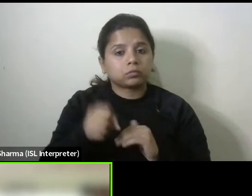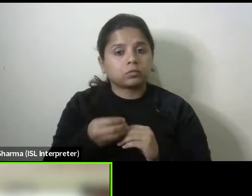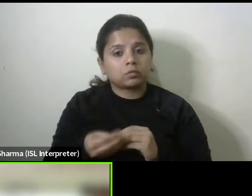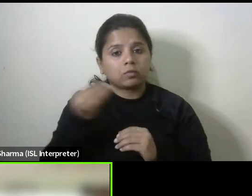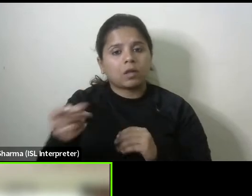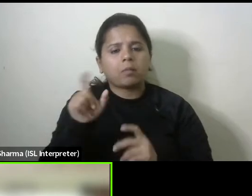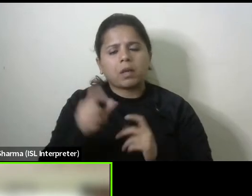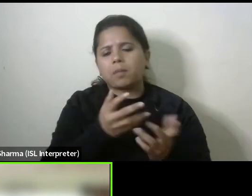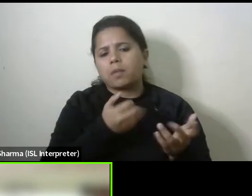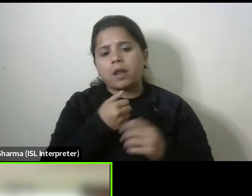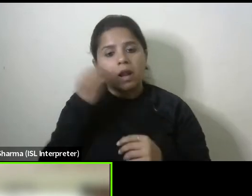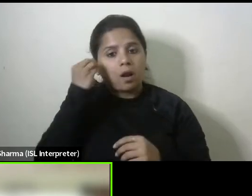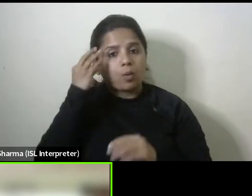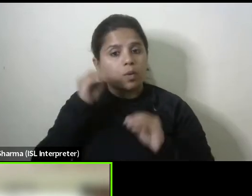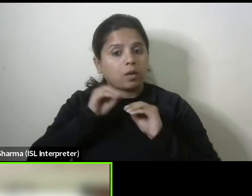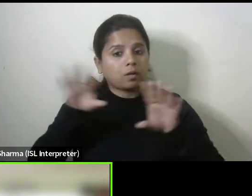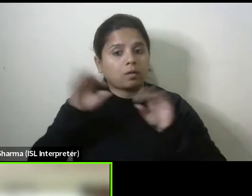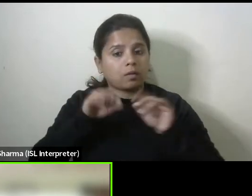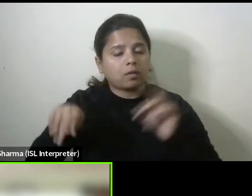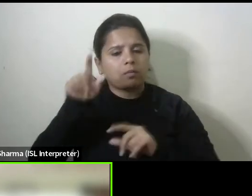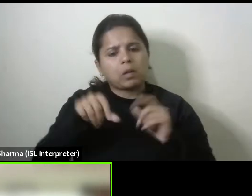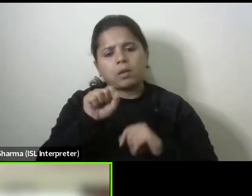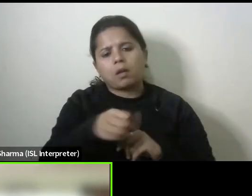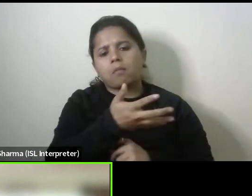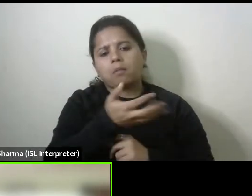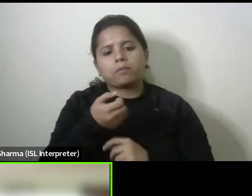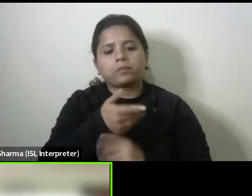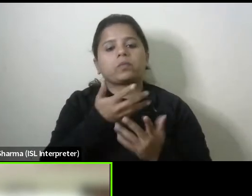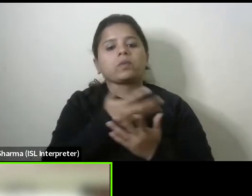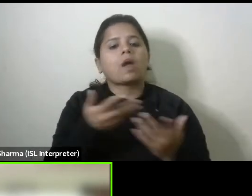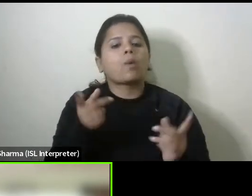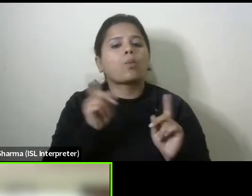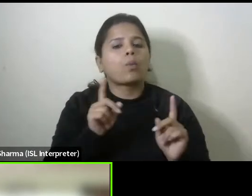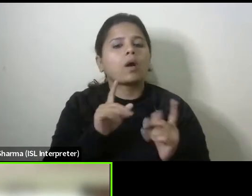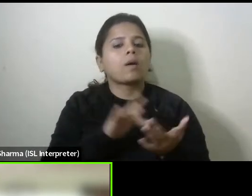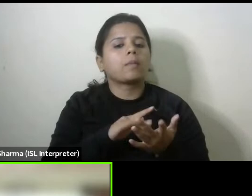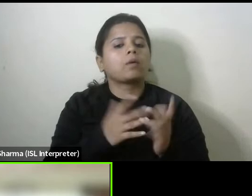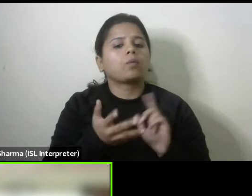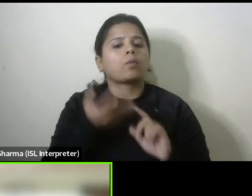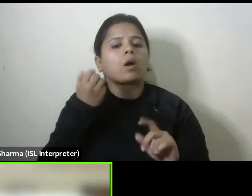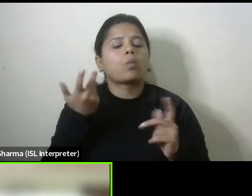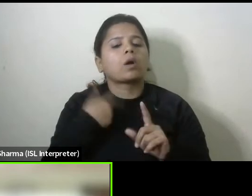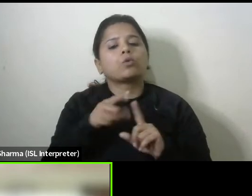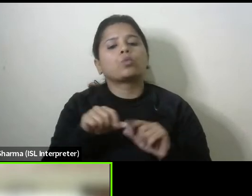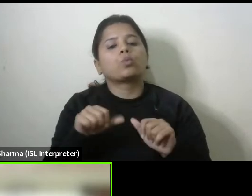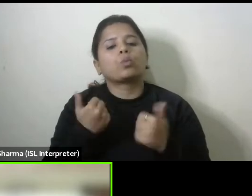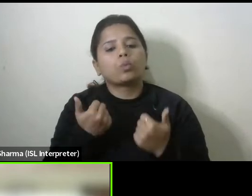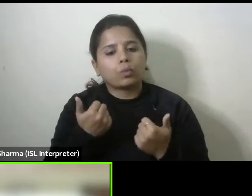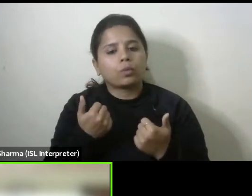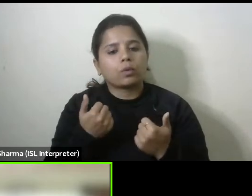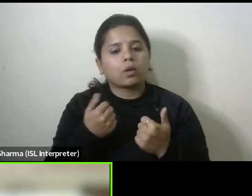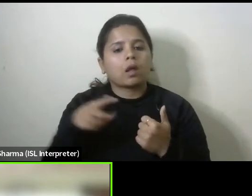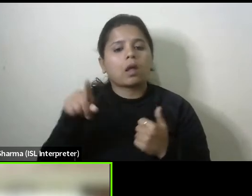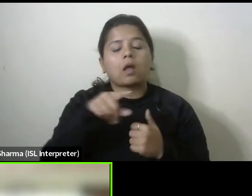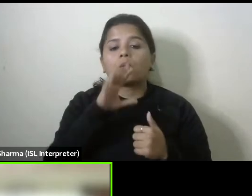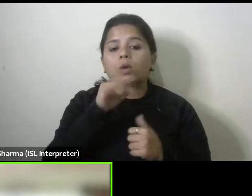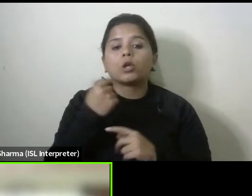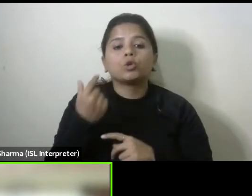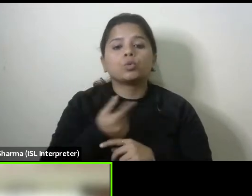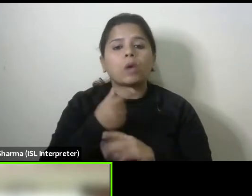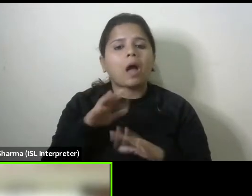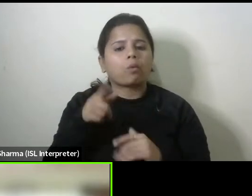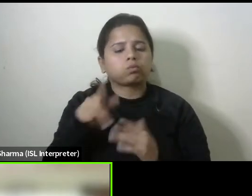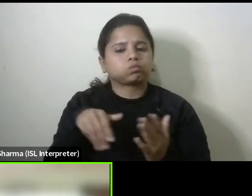create awareness about uh you know where are these products available and what can be done and how can you you really use it when you're